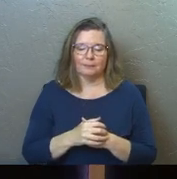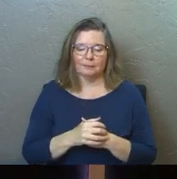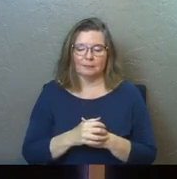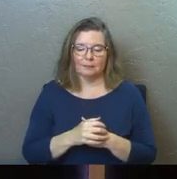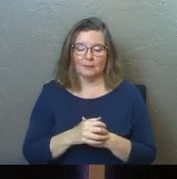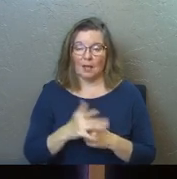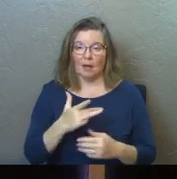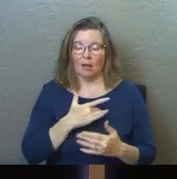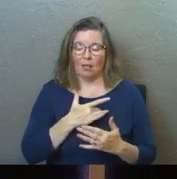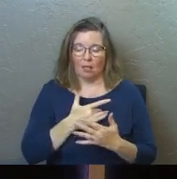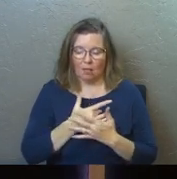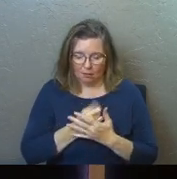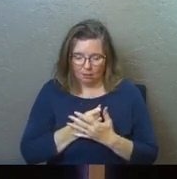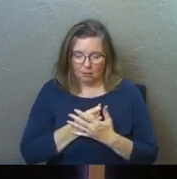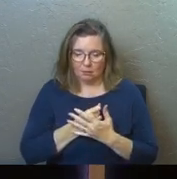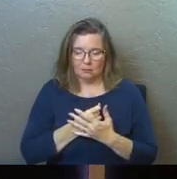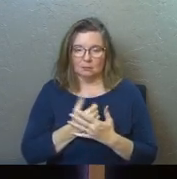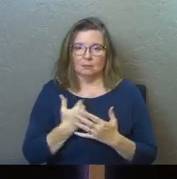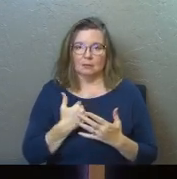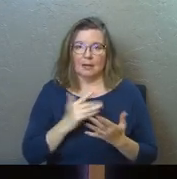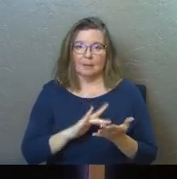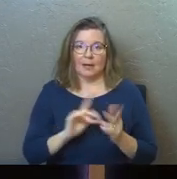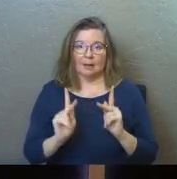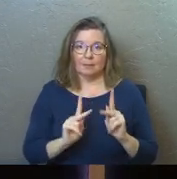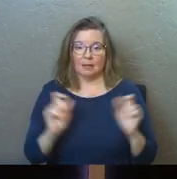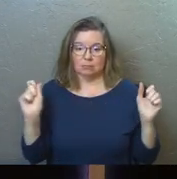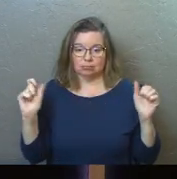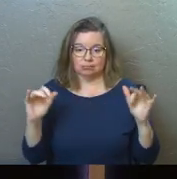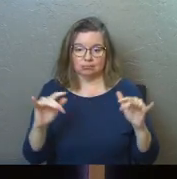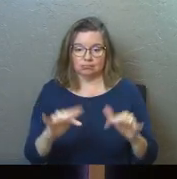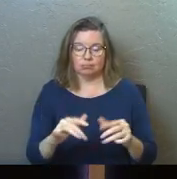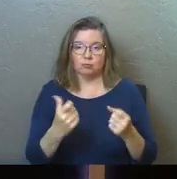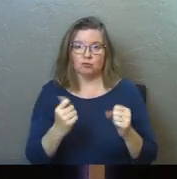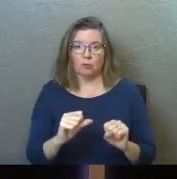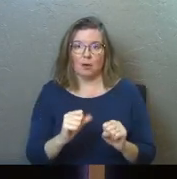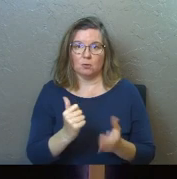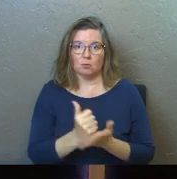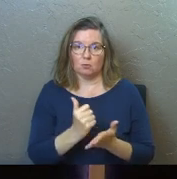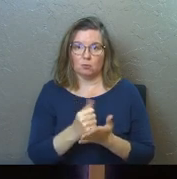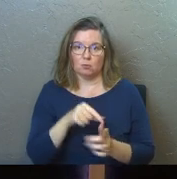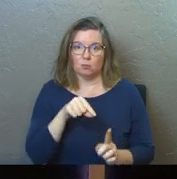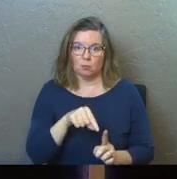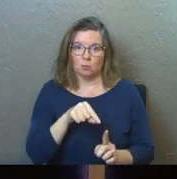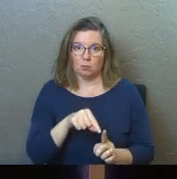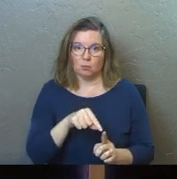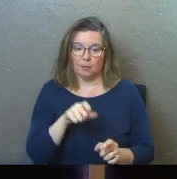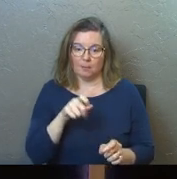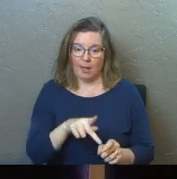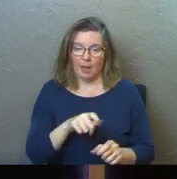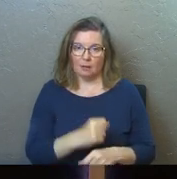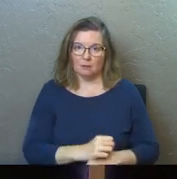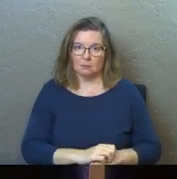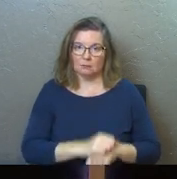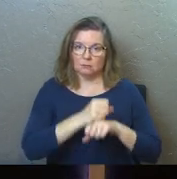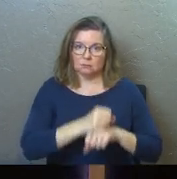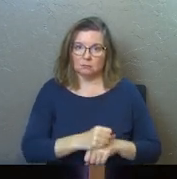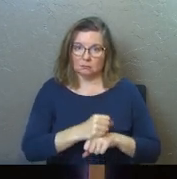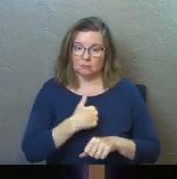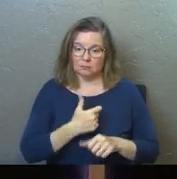went into cardiac arrest. Medical people are rushing the field trying to bring him back to life.